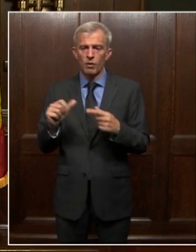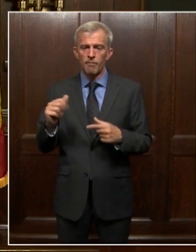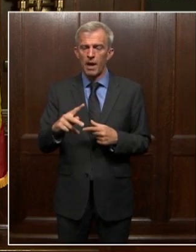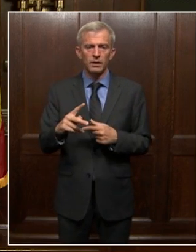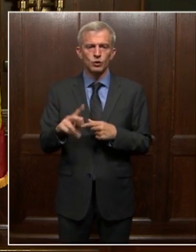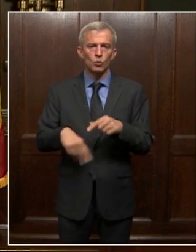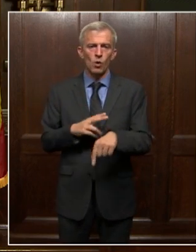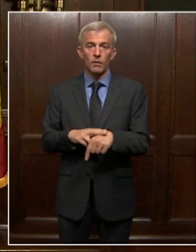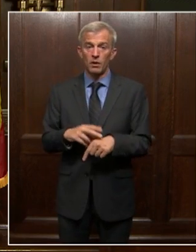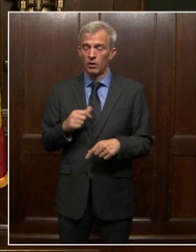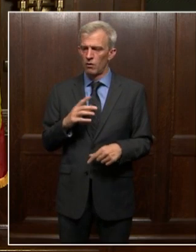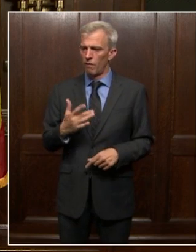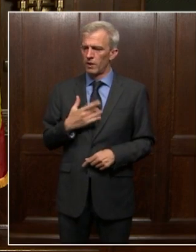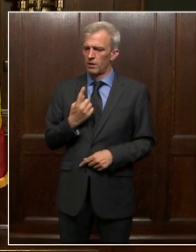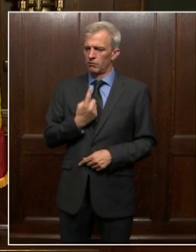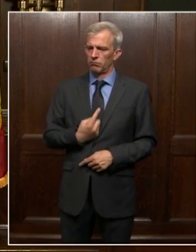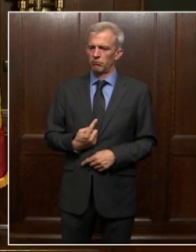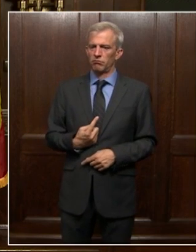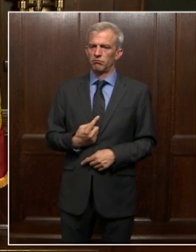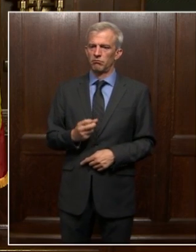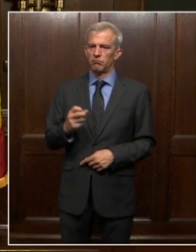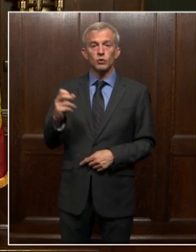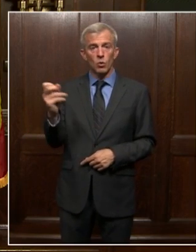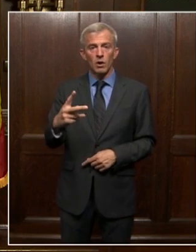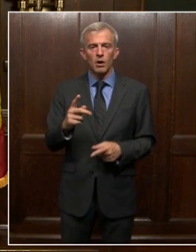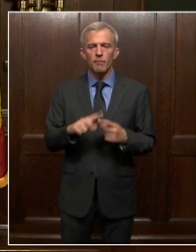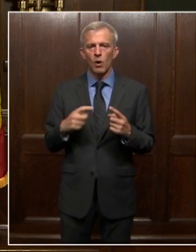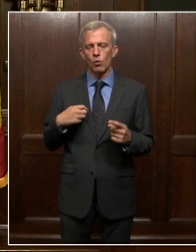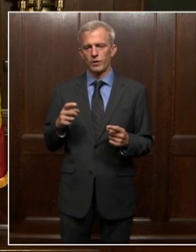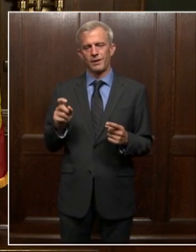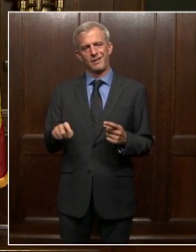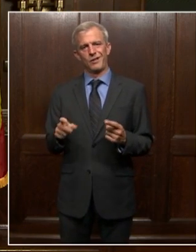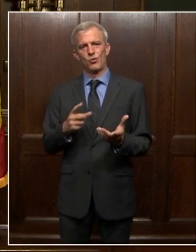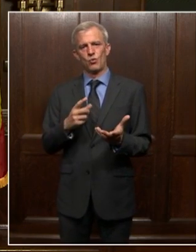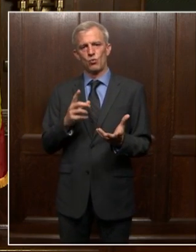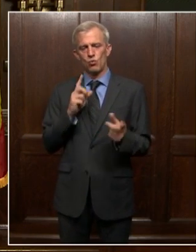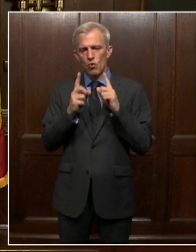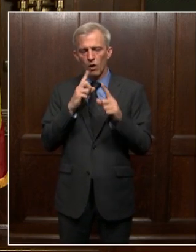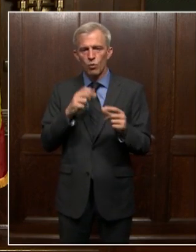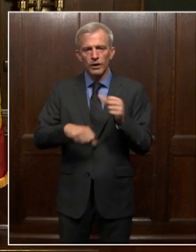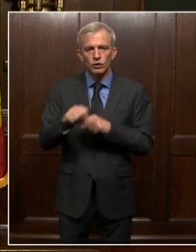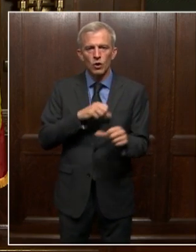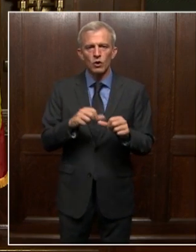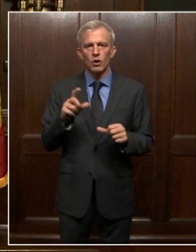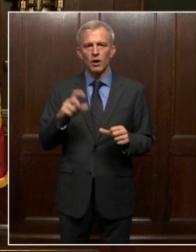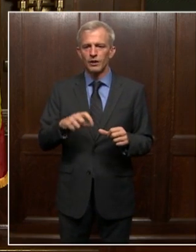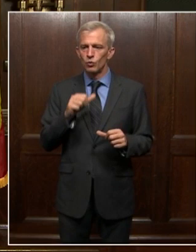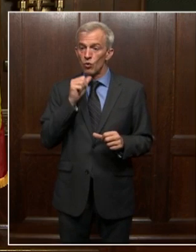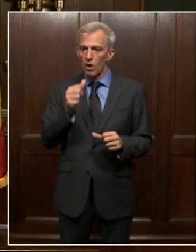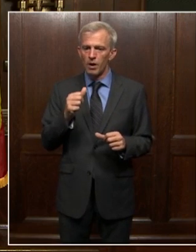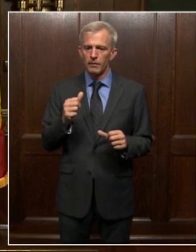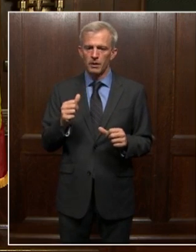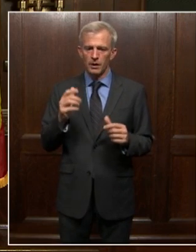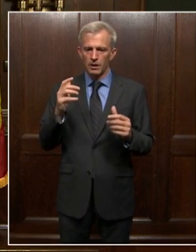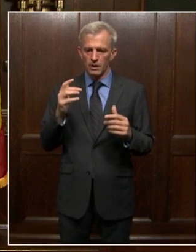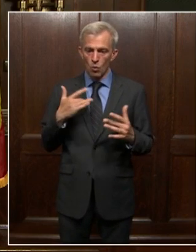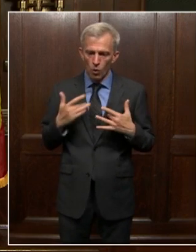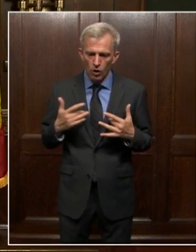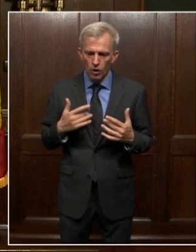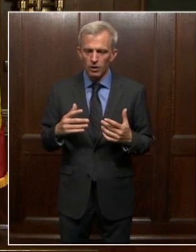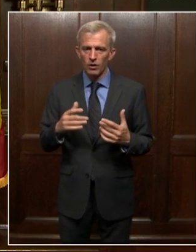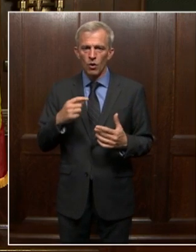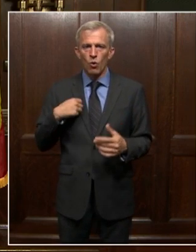alone, that's okay, but we need to talk to each other. We need not be worried, we need to not hurt as much, we need not to feel